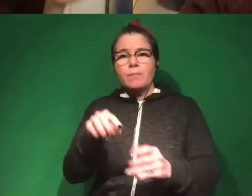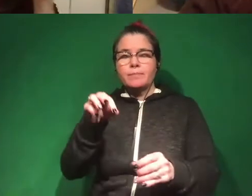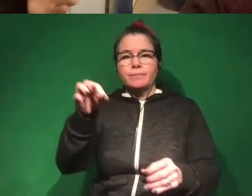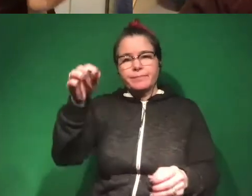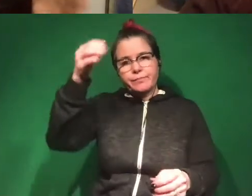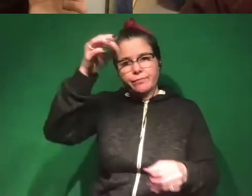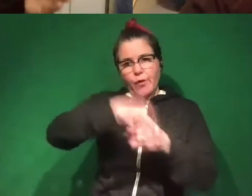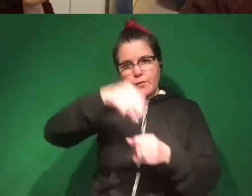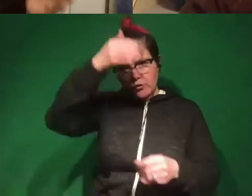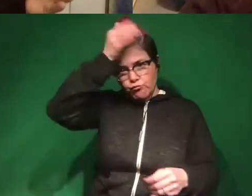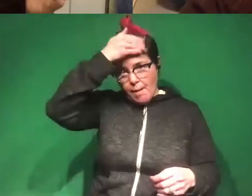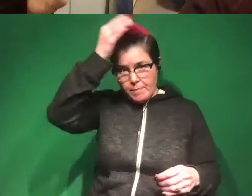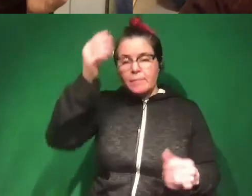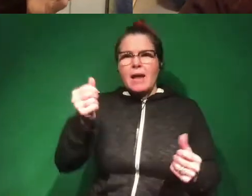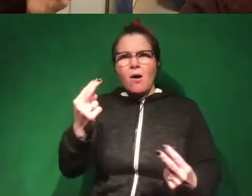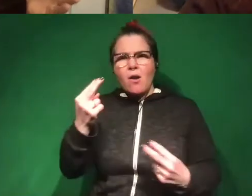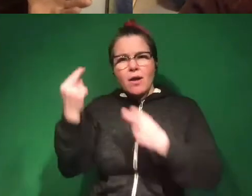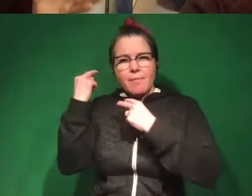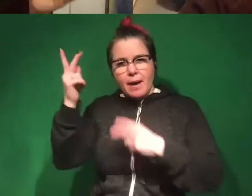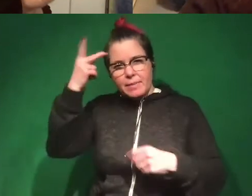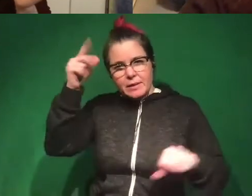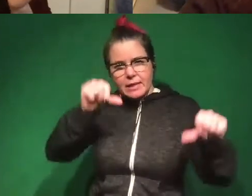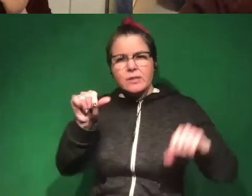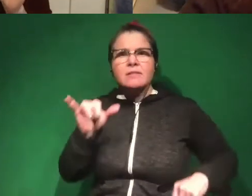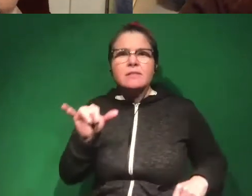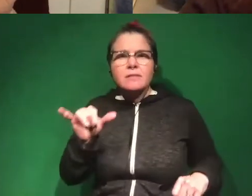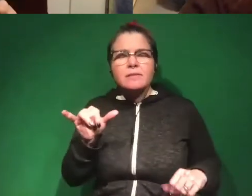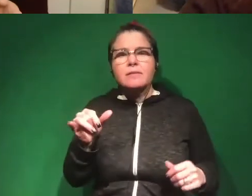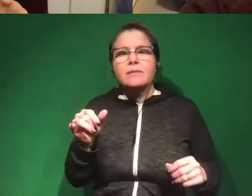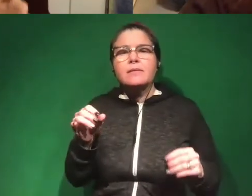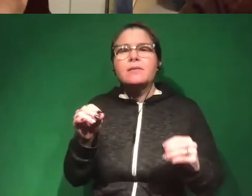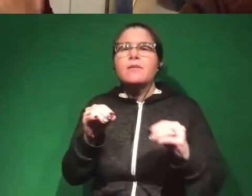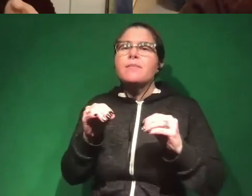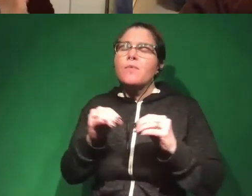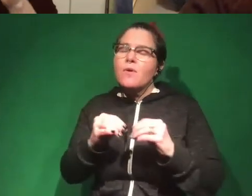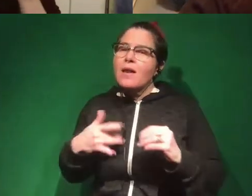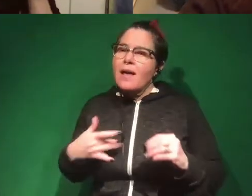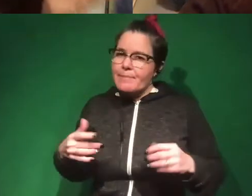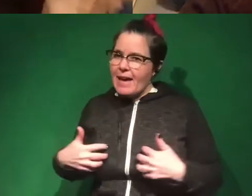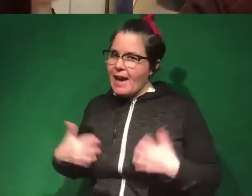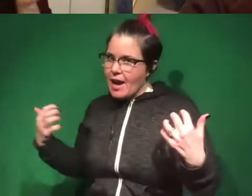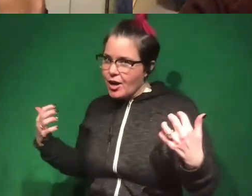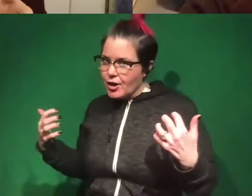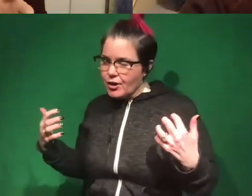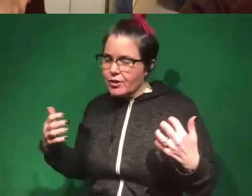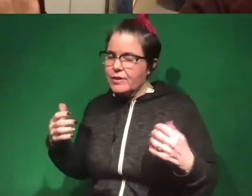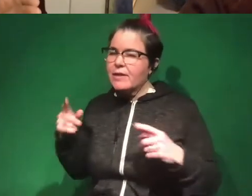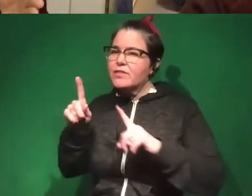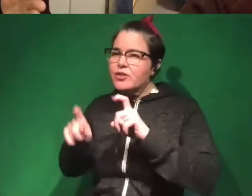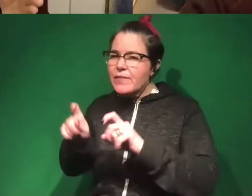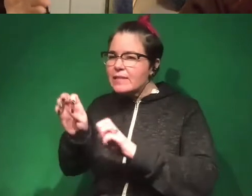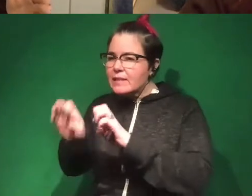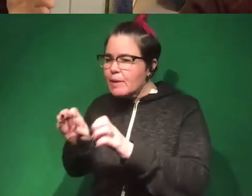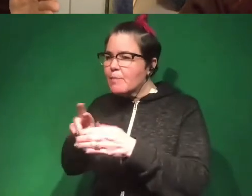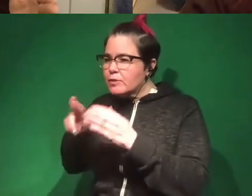And now looking back, political scientists are thinking perhaps it was much more likely to be anger. And some of that comes from surveys and experiments, and some of that